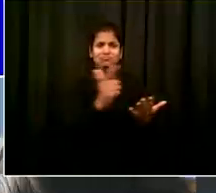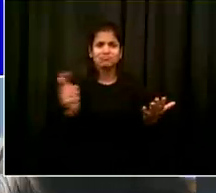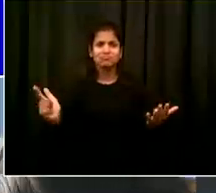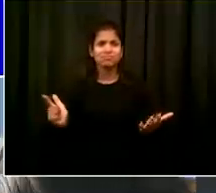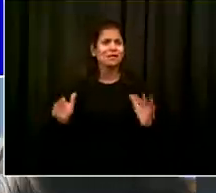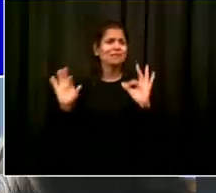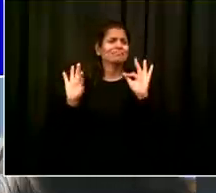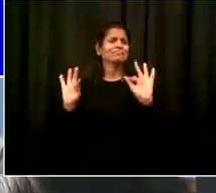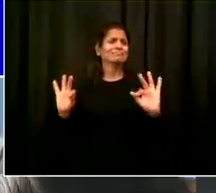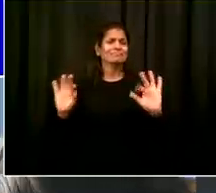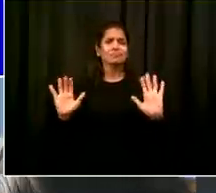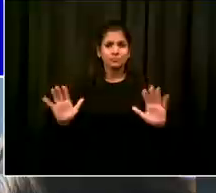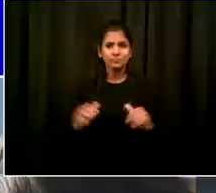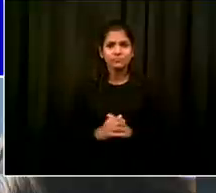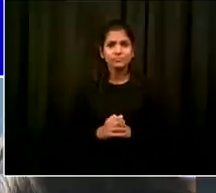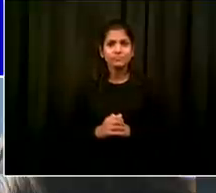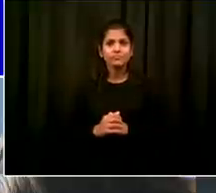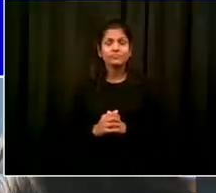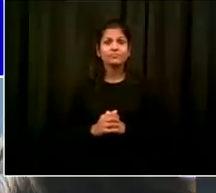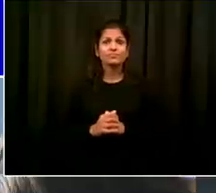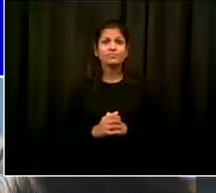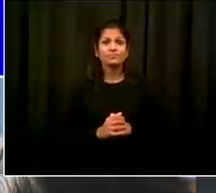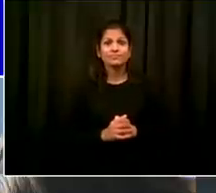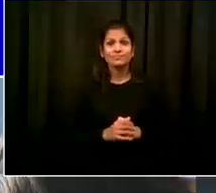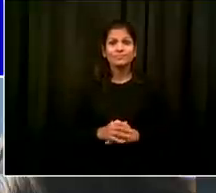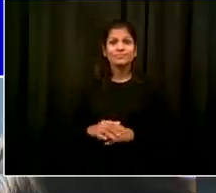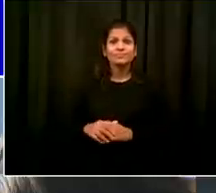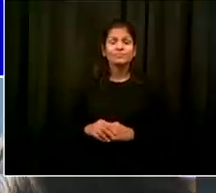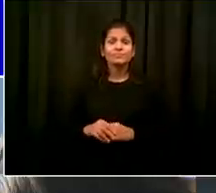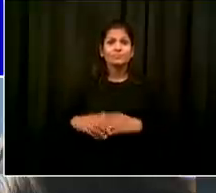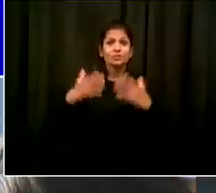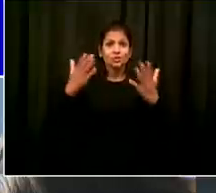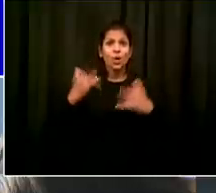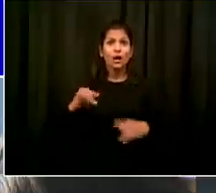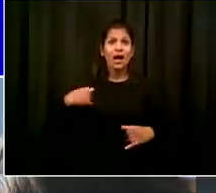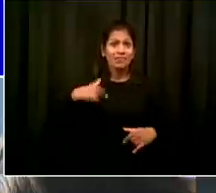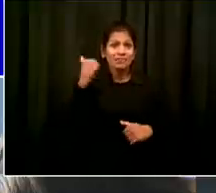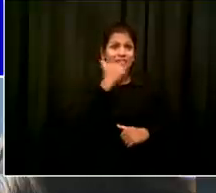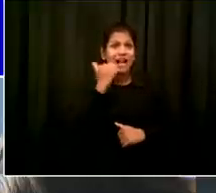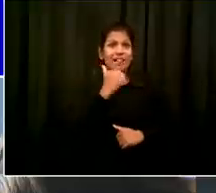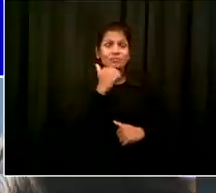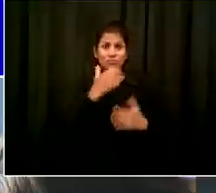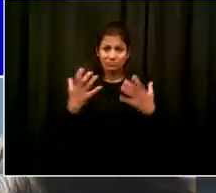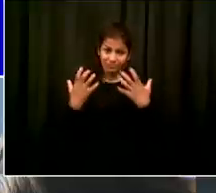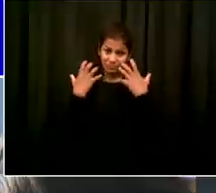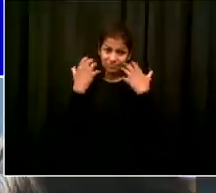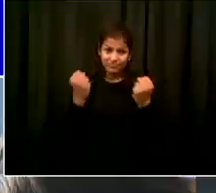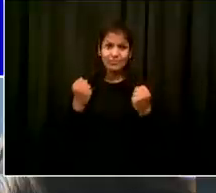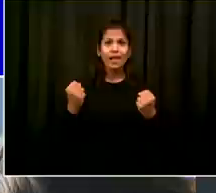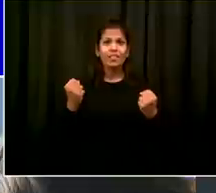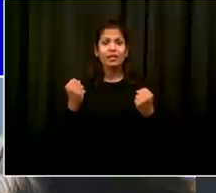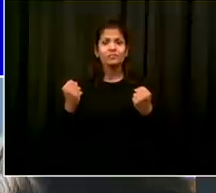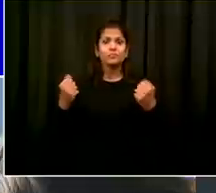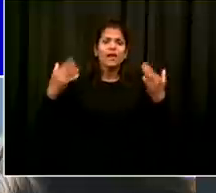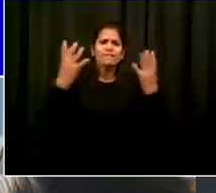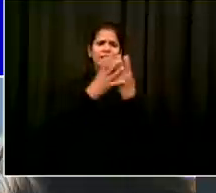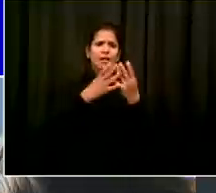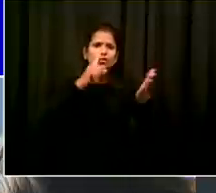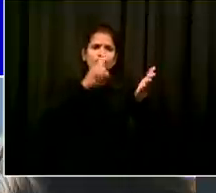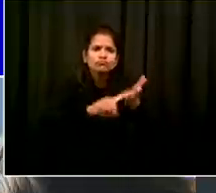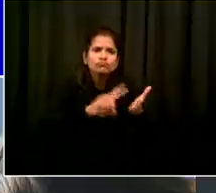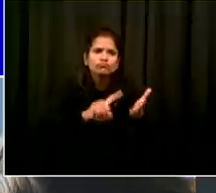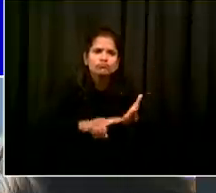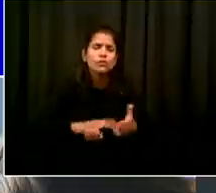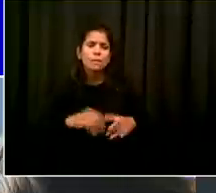health screening now look the best way for this to happen is for parents to do what is required to them to take their children's